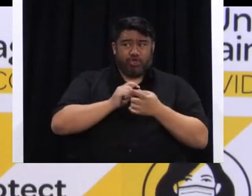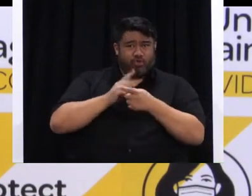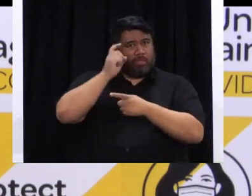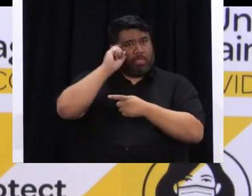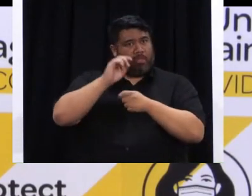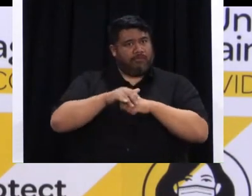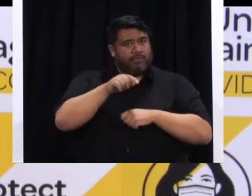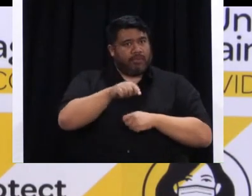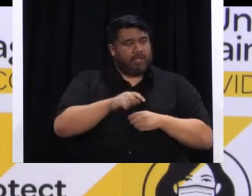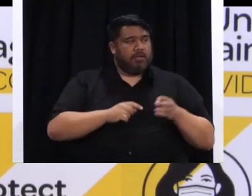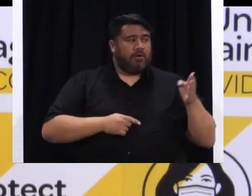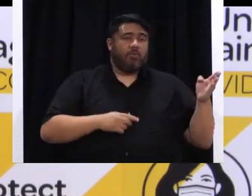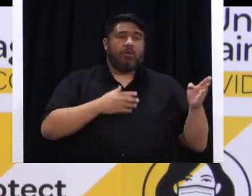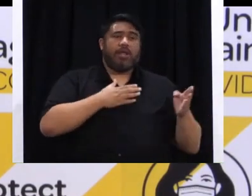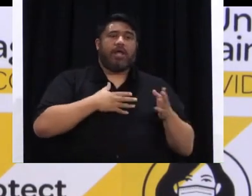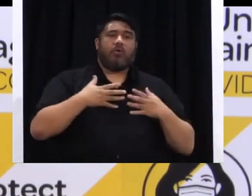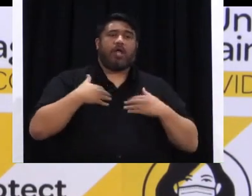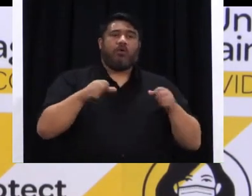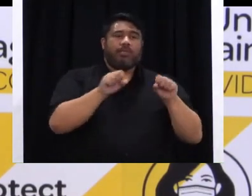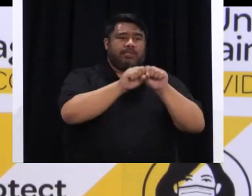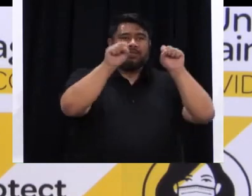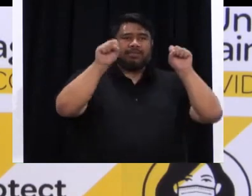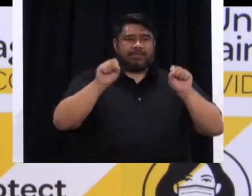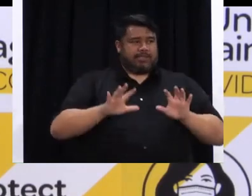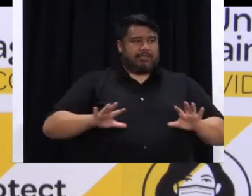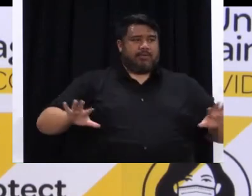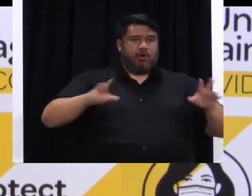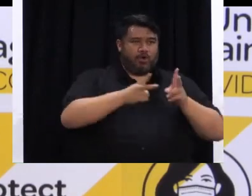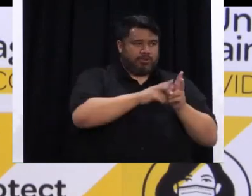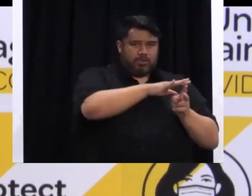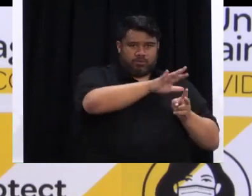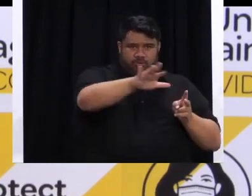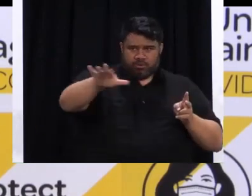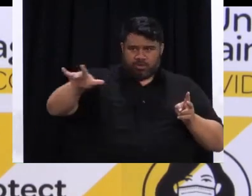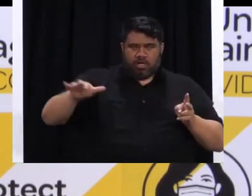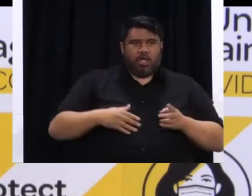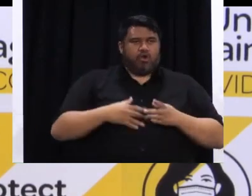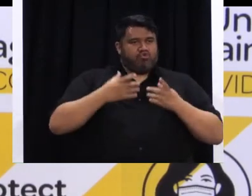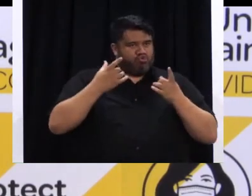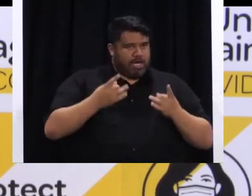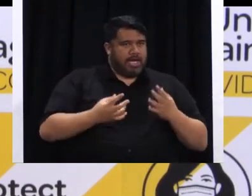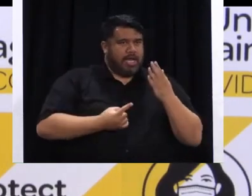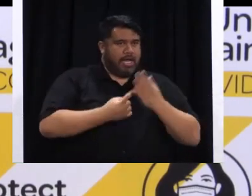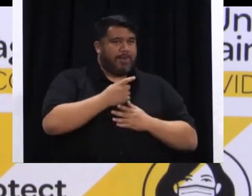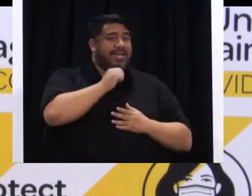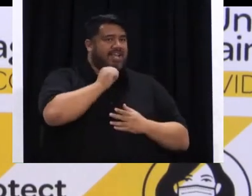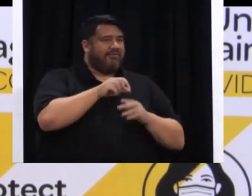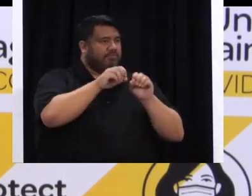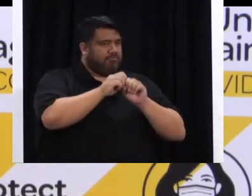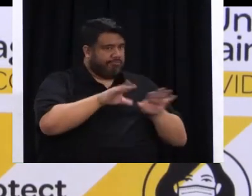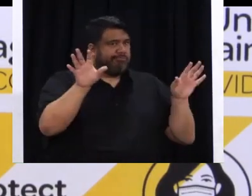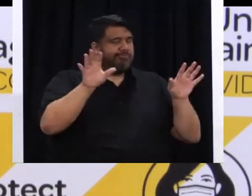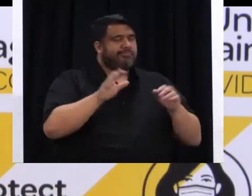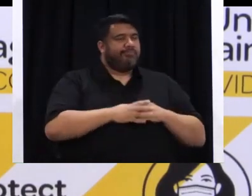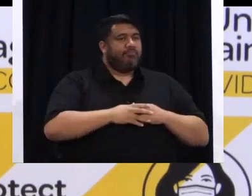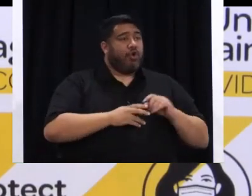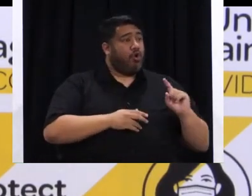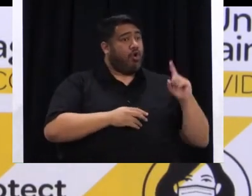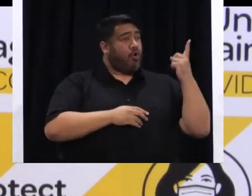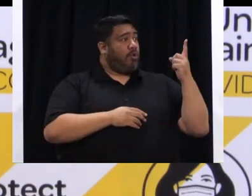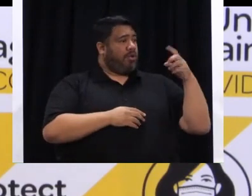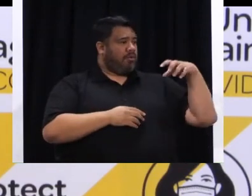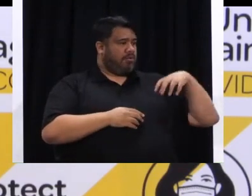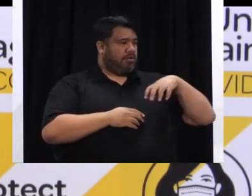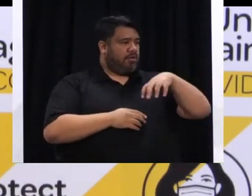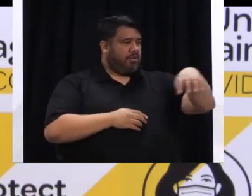is the health system has been preparing for a surge like this, and the Auckland region has coped very well. It's had support from